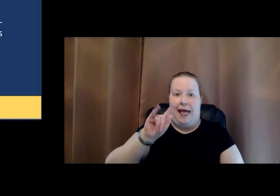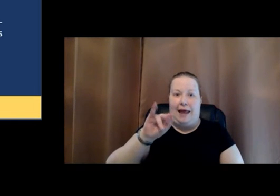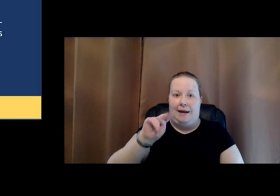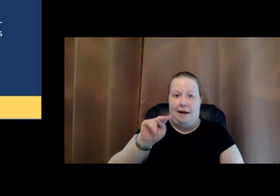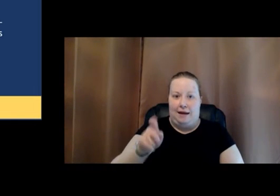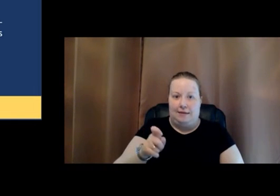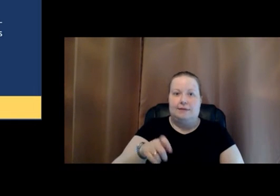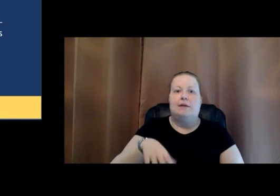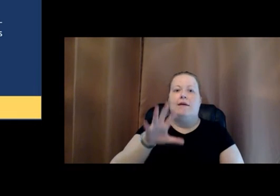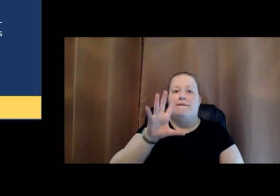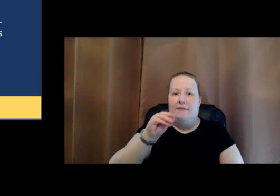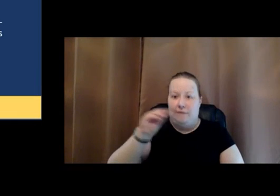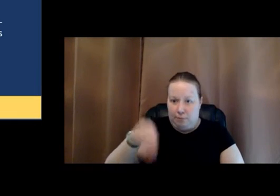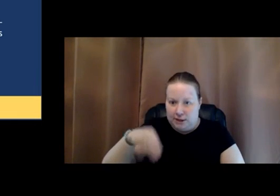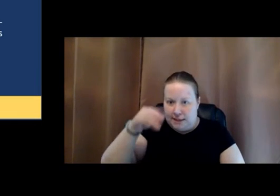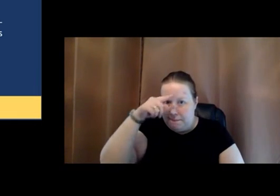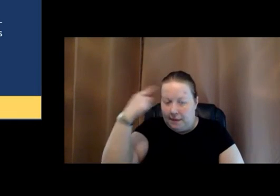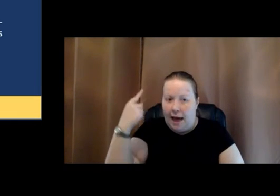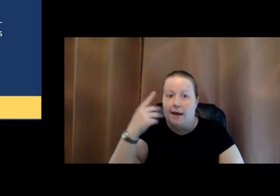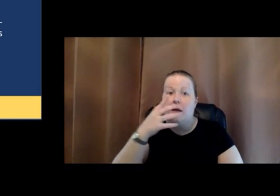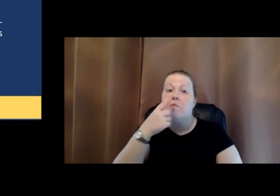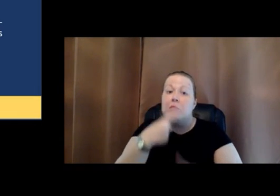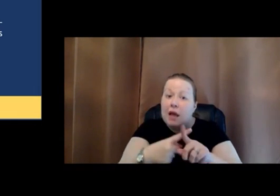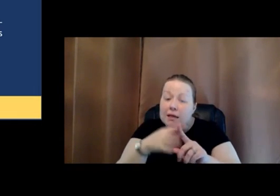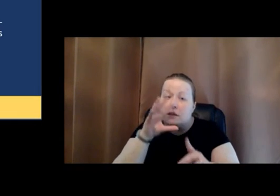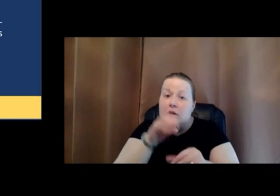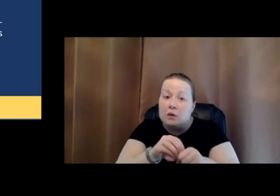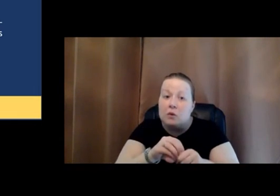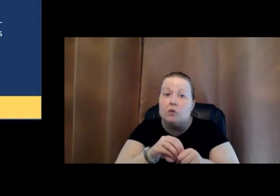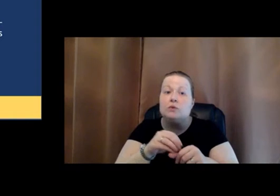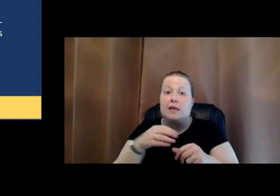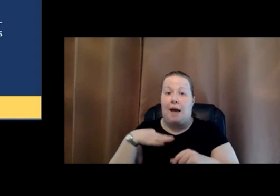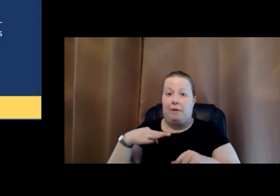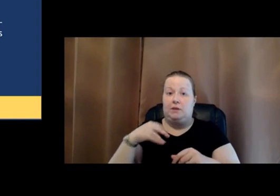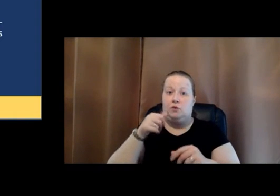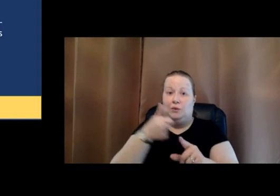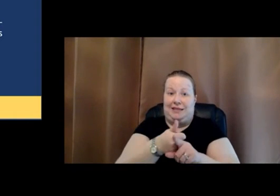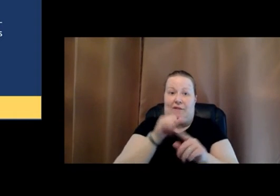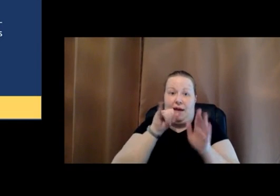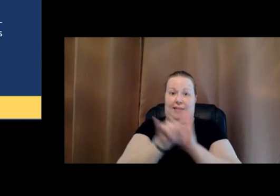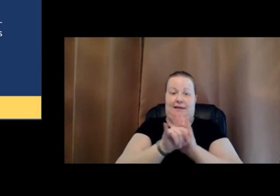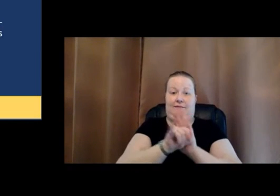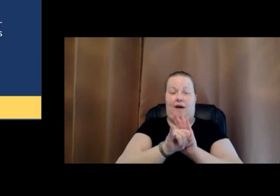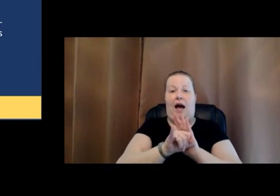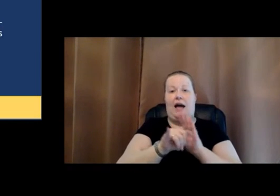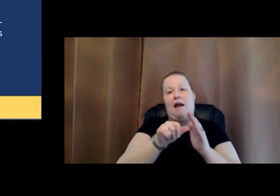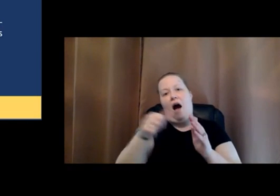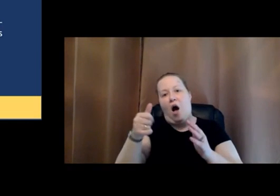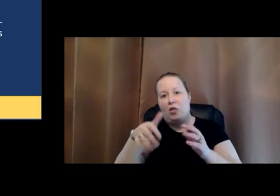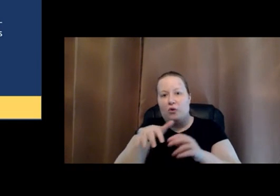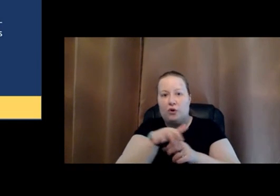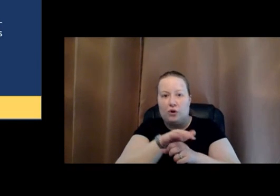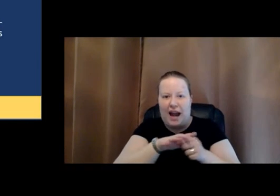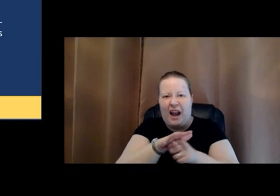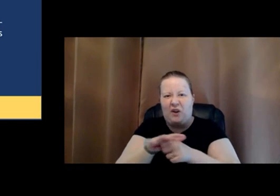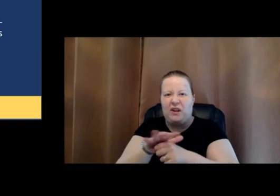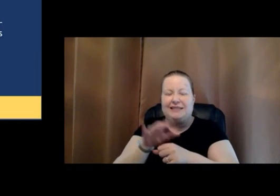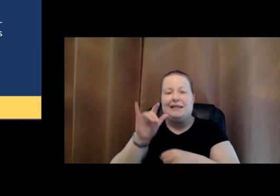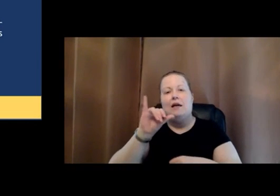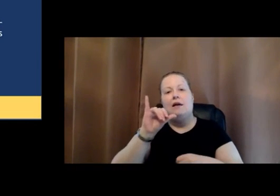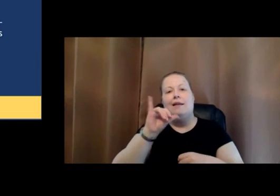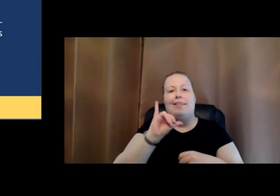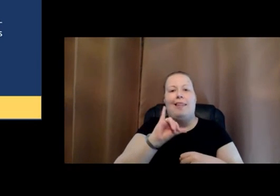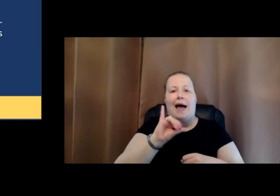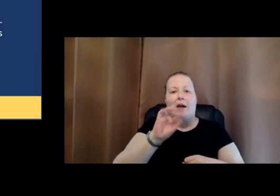And it also includes applicants who self identified as in other areas of underrepresented communities. So such